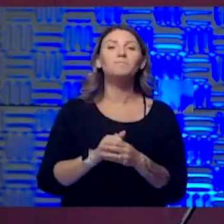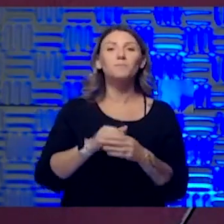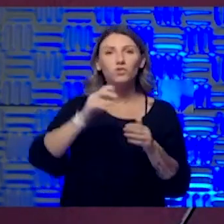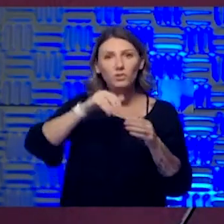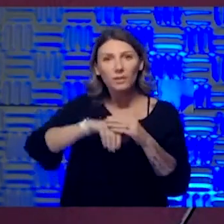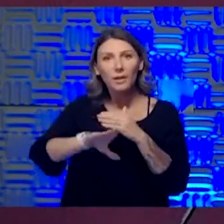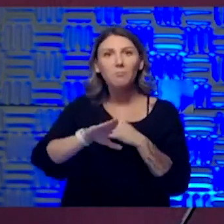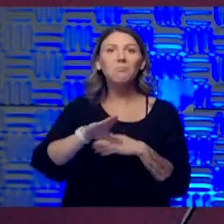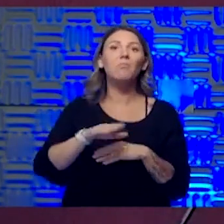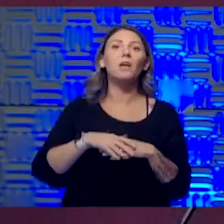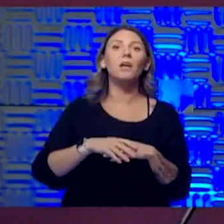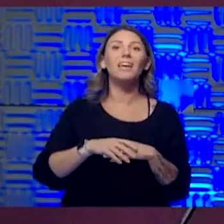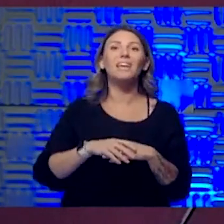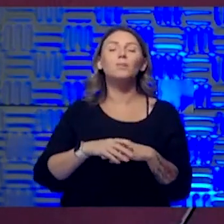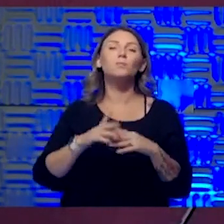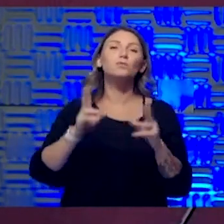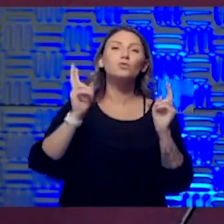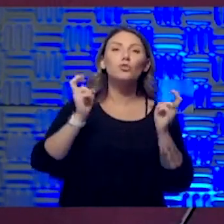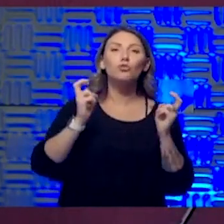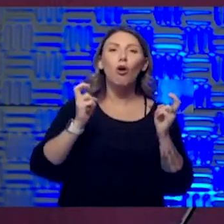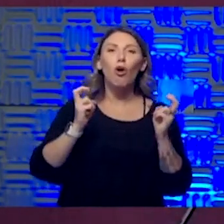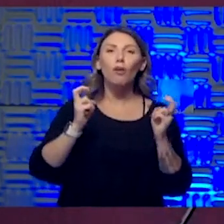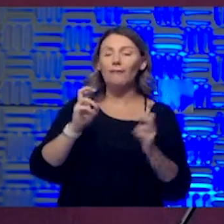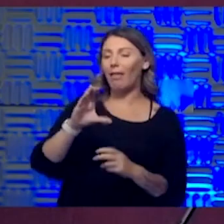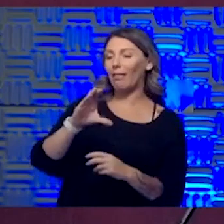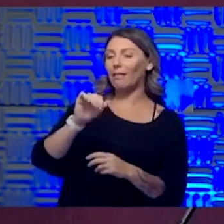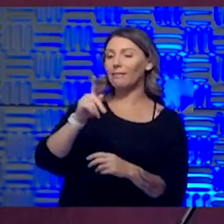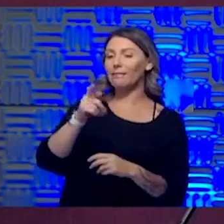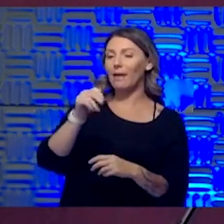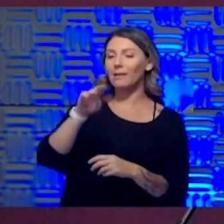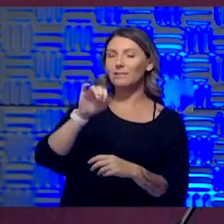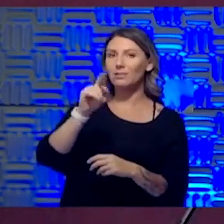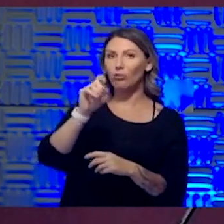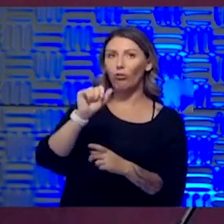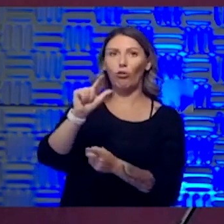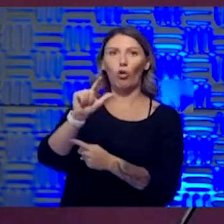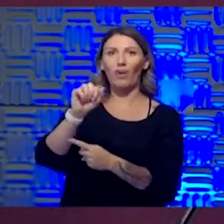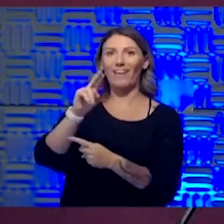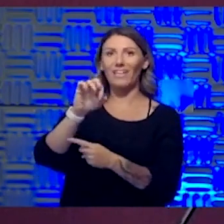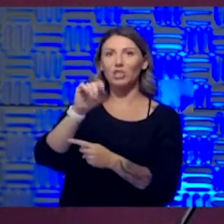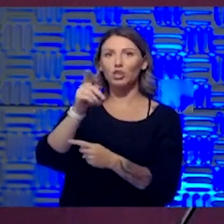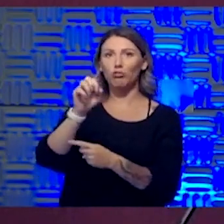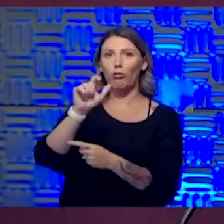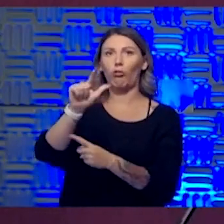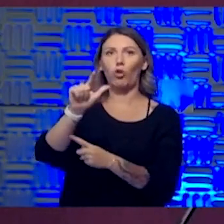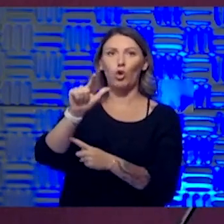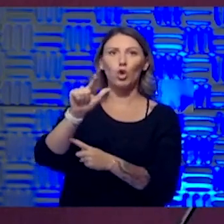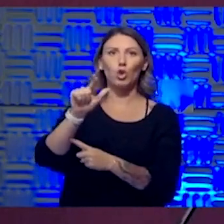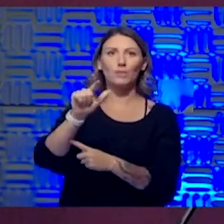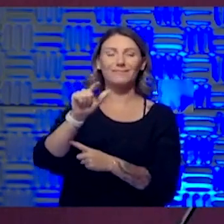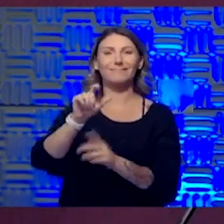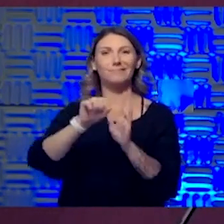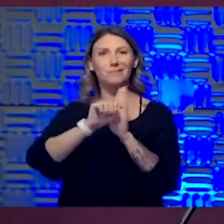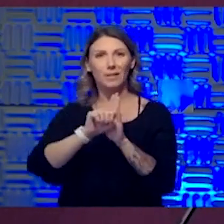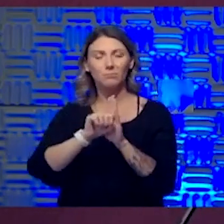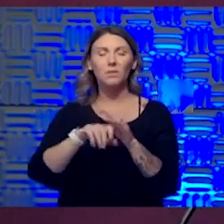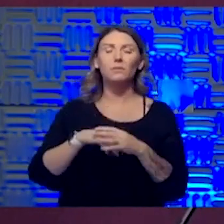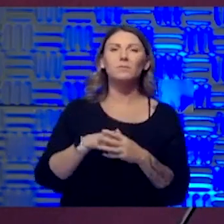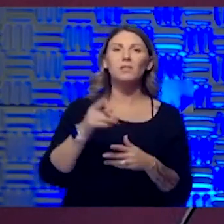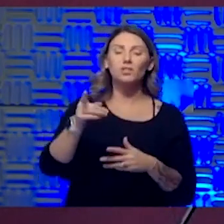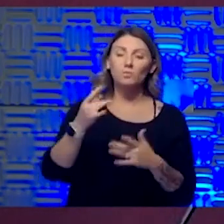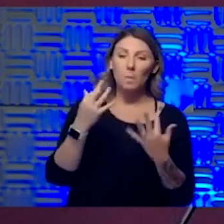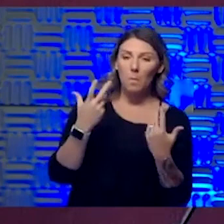uh, she was having what we call classical angina symptoms. And they were so pronounced that as she had been at home calling the nursing line to try and